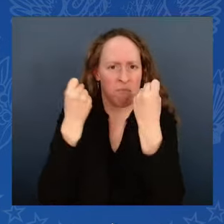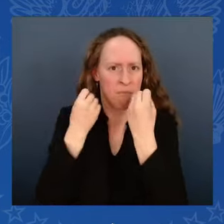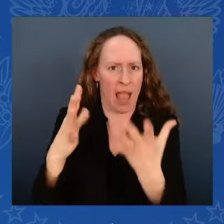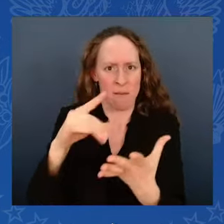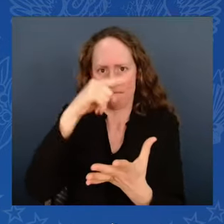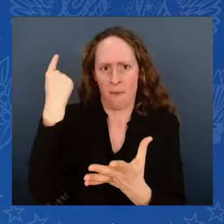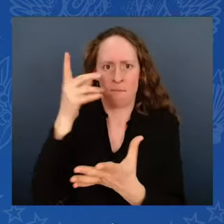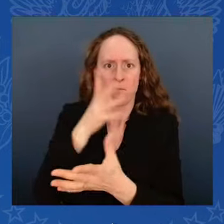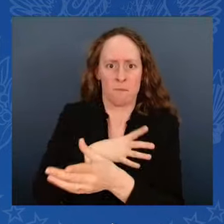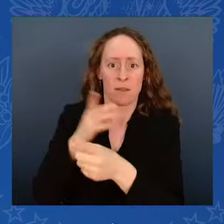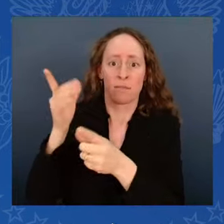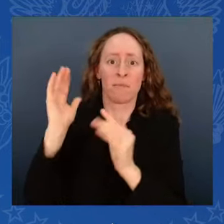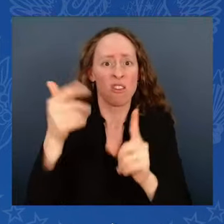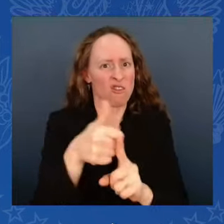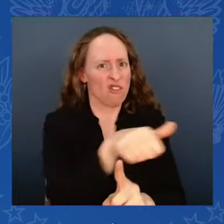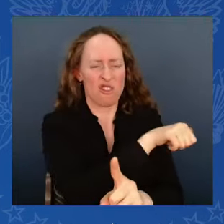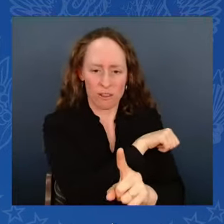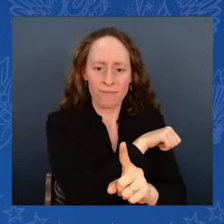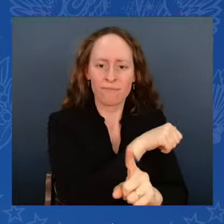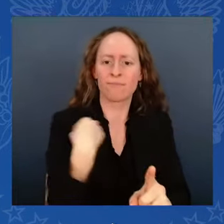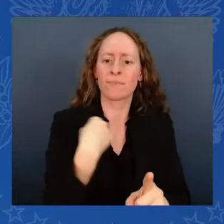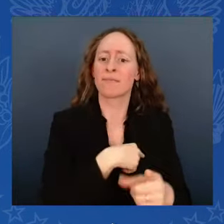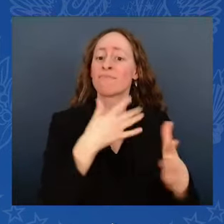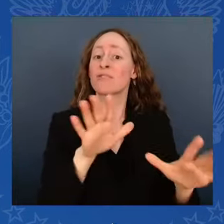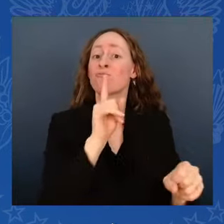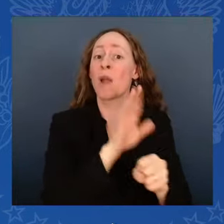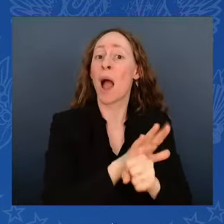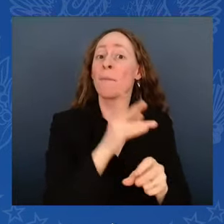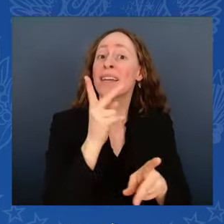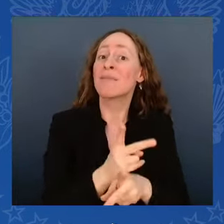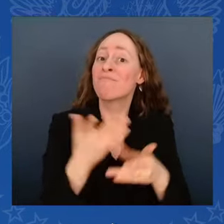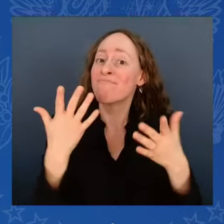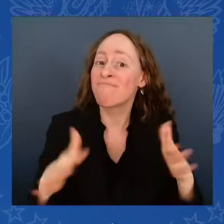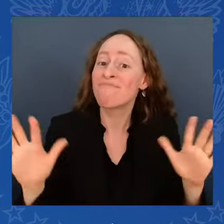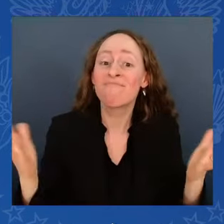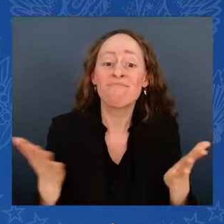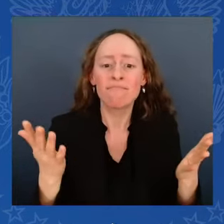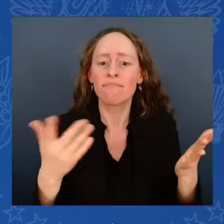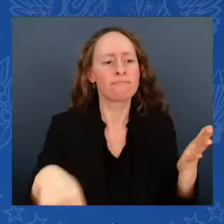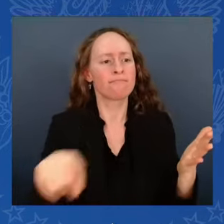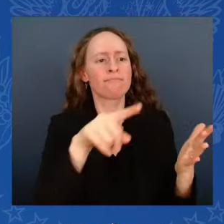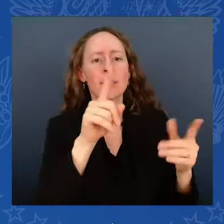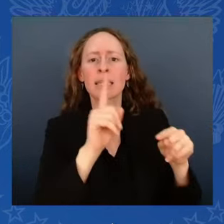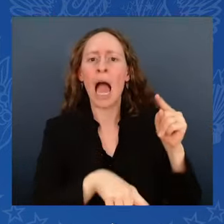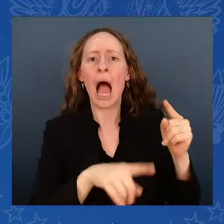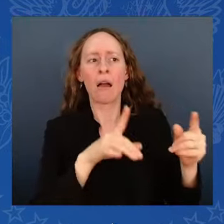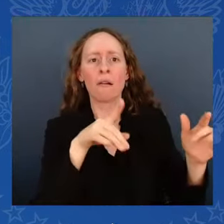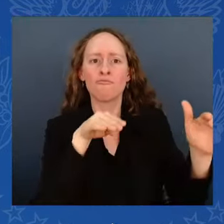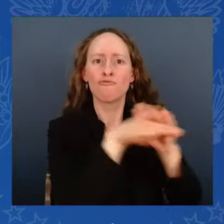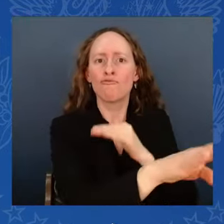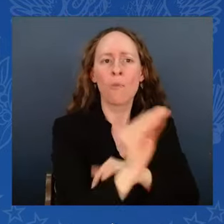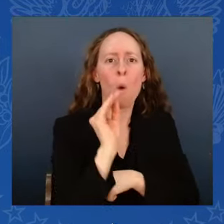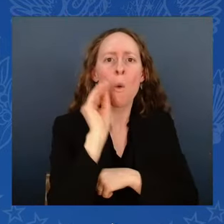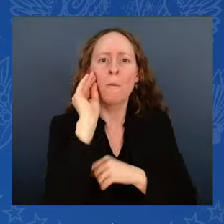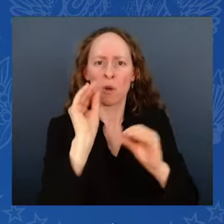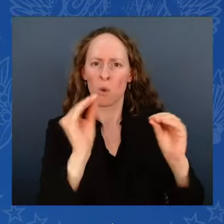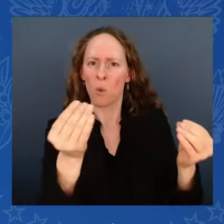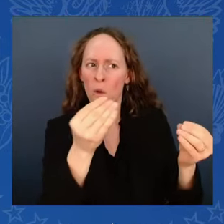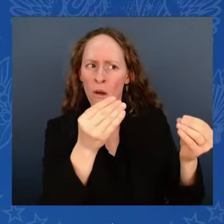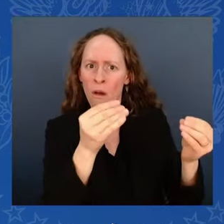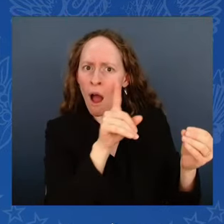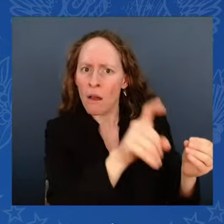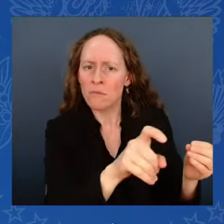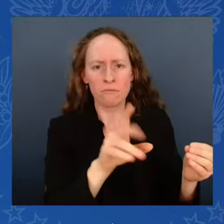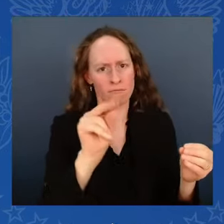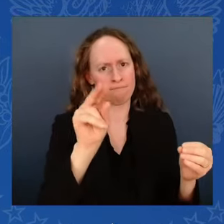-knock warrants, advance effective and accountable community policing. A promise kept to sign the most significant gun safety law in